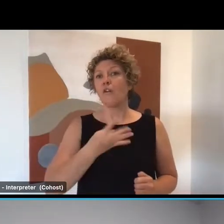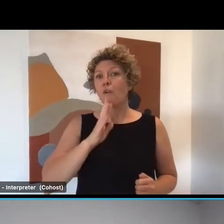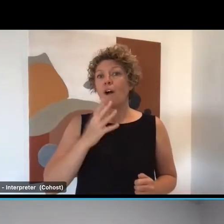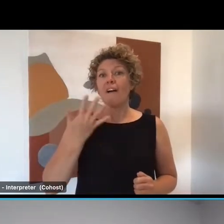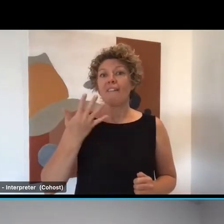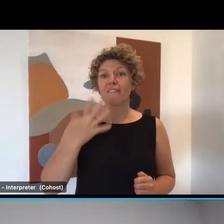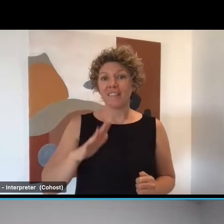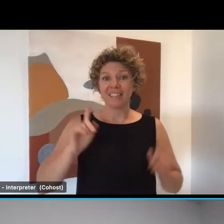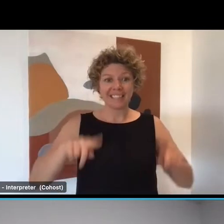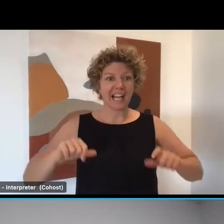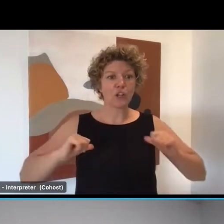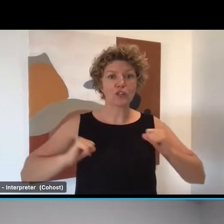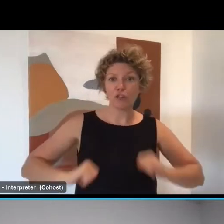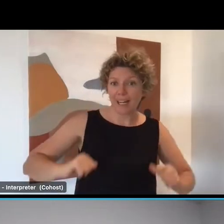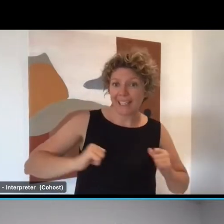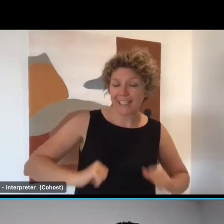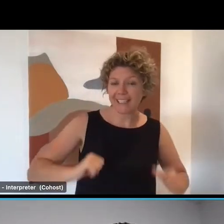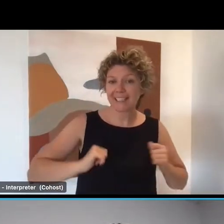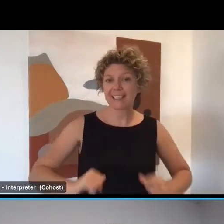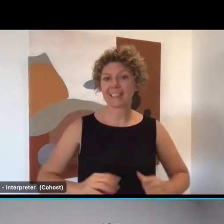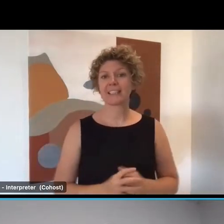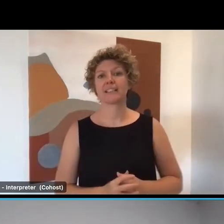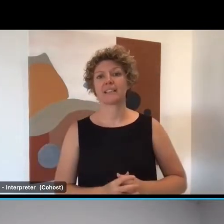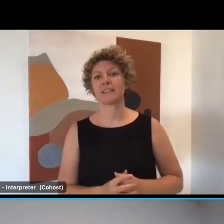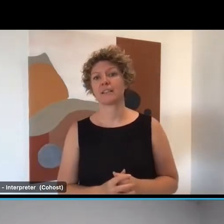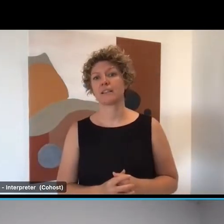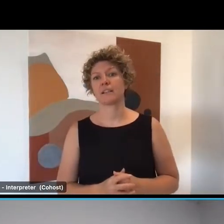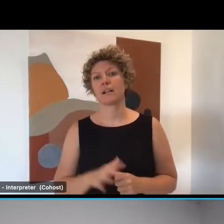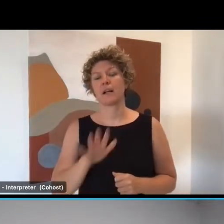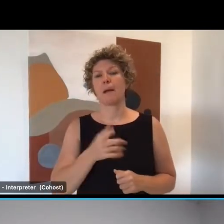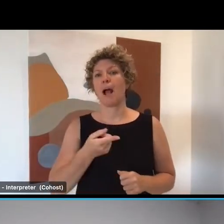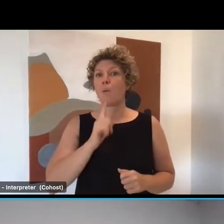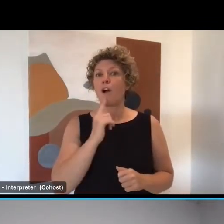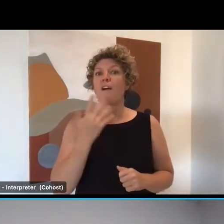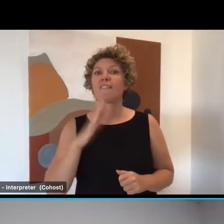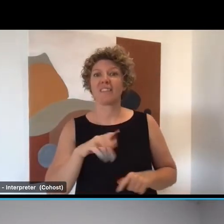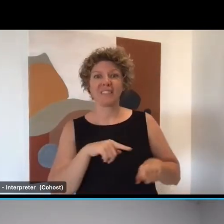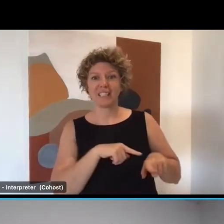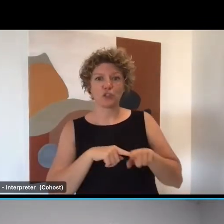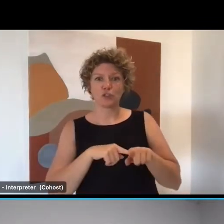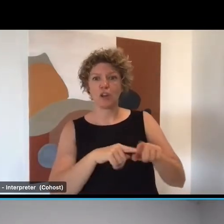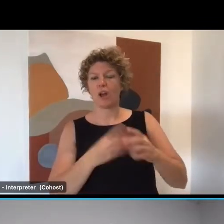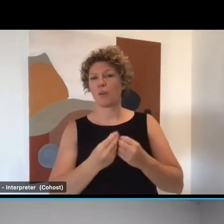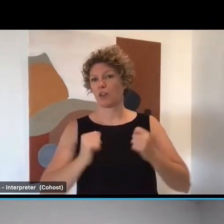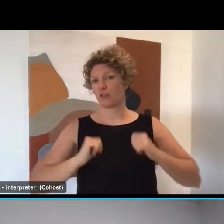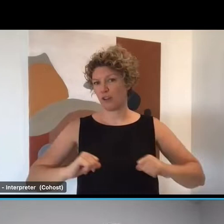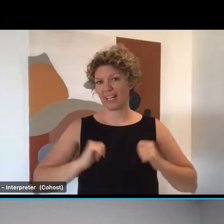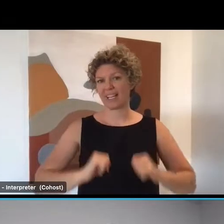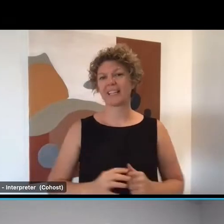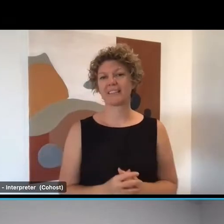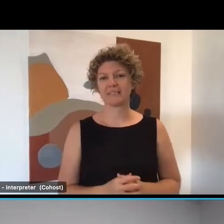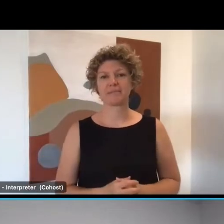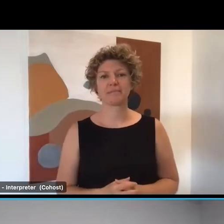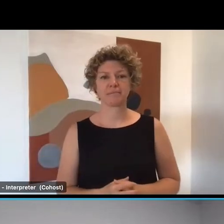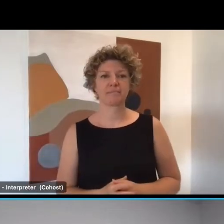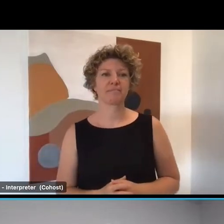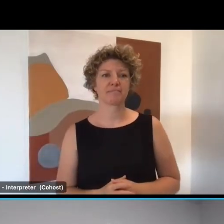candidates into training. David We've tracked about 150 now who've completed their training. David slide, please.